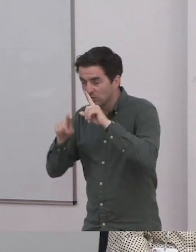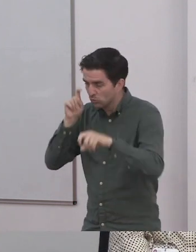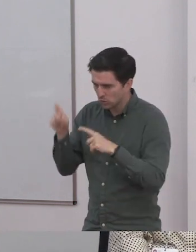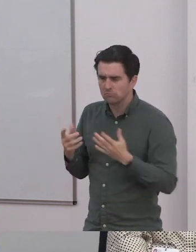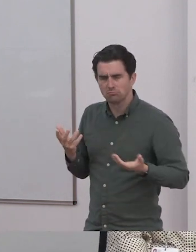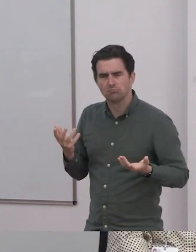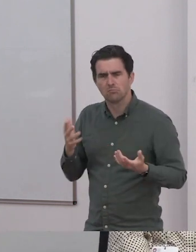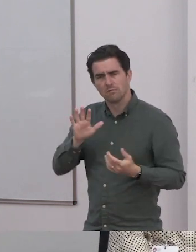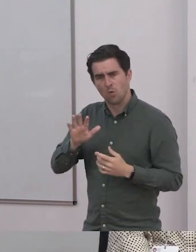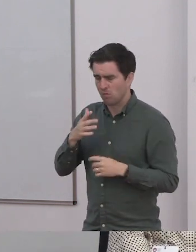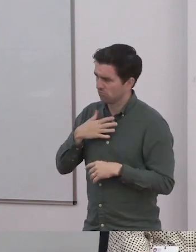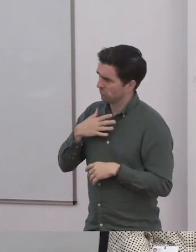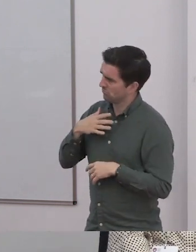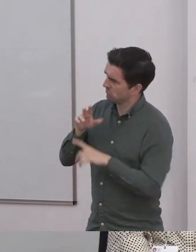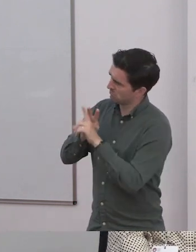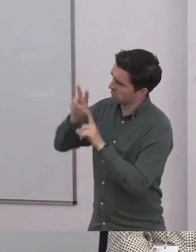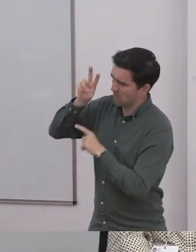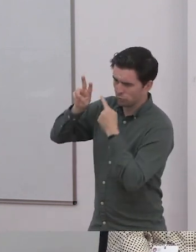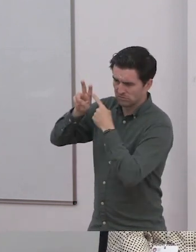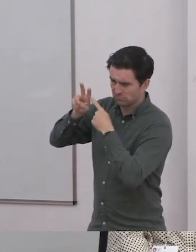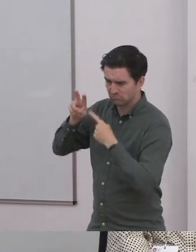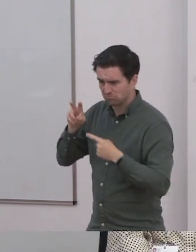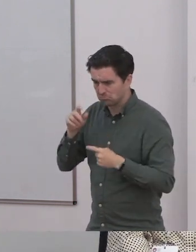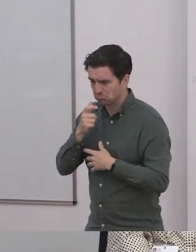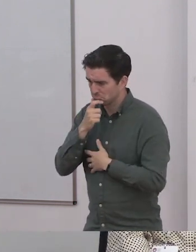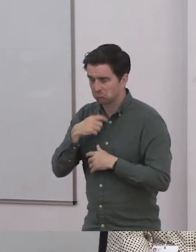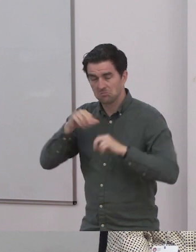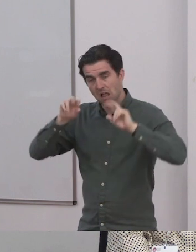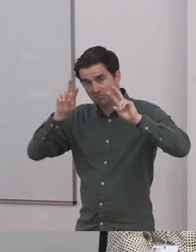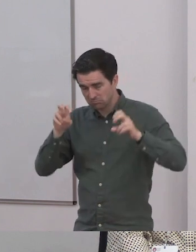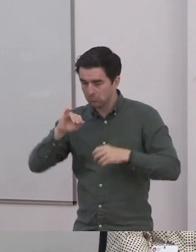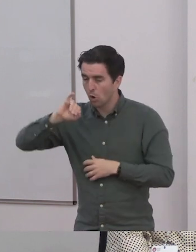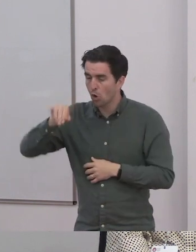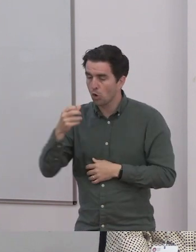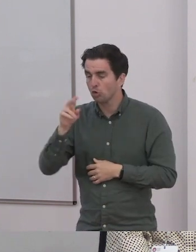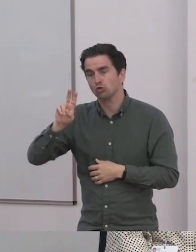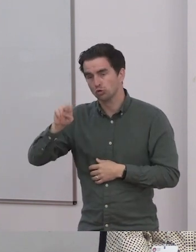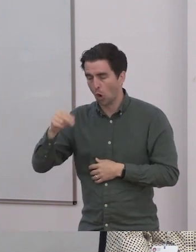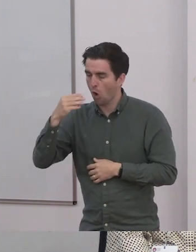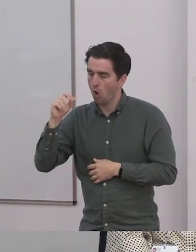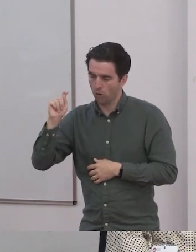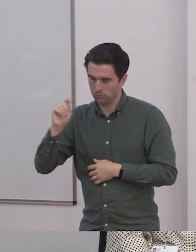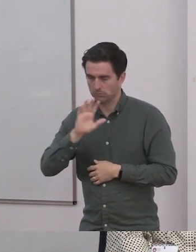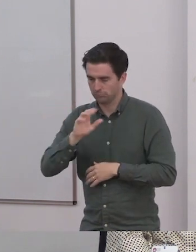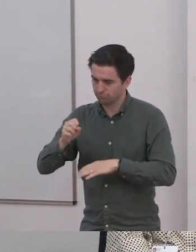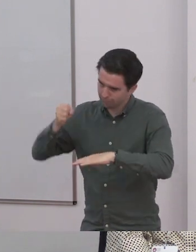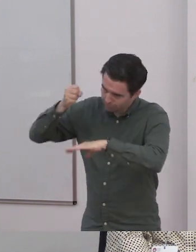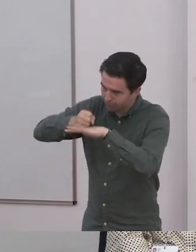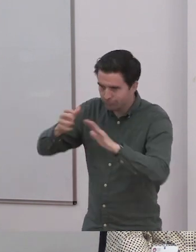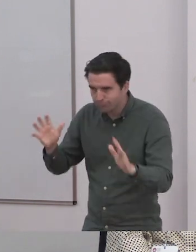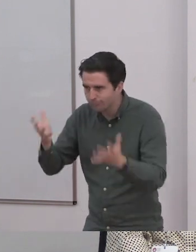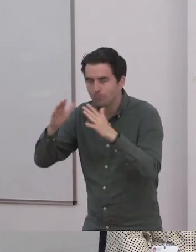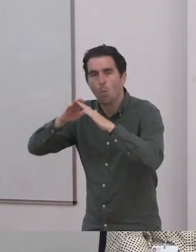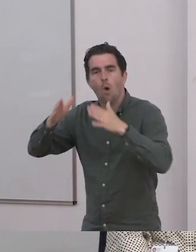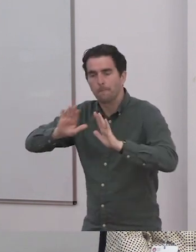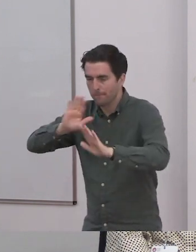teacher. And what he did was keep really good diaries. What's working in the classroom and what's not working in the classroom. And out of that he developed unschooling. Which